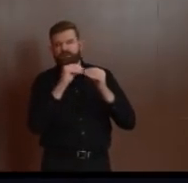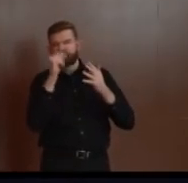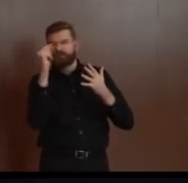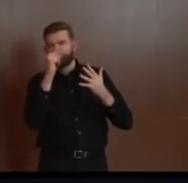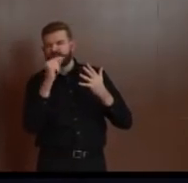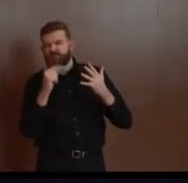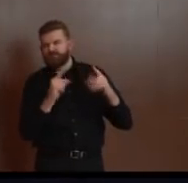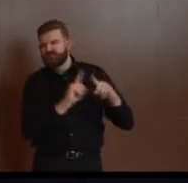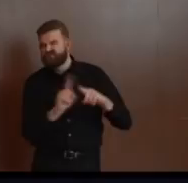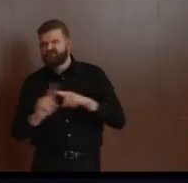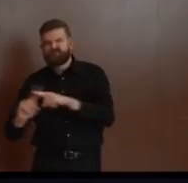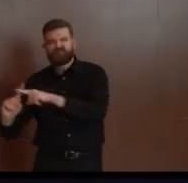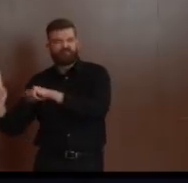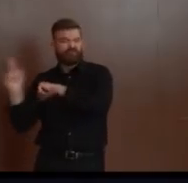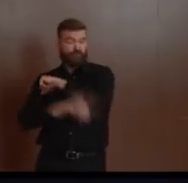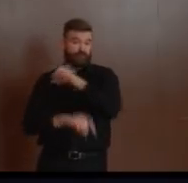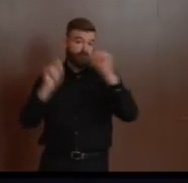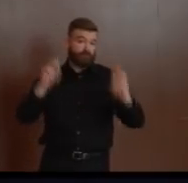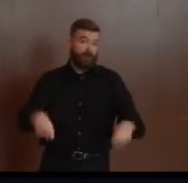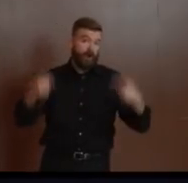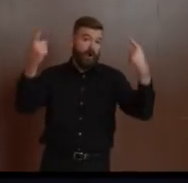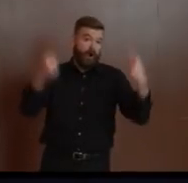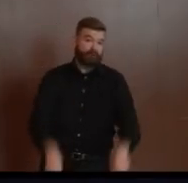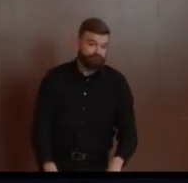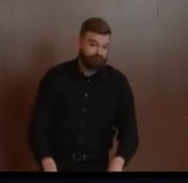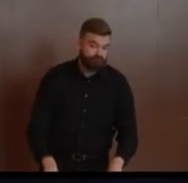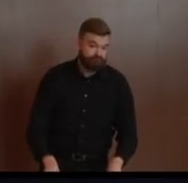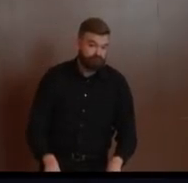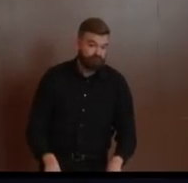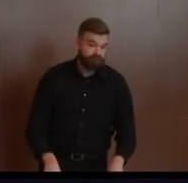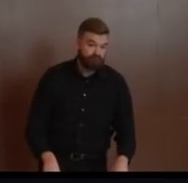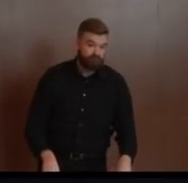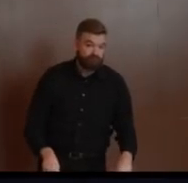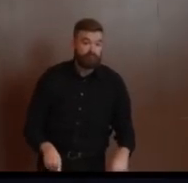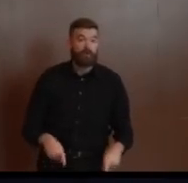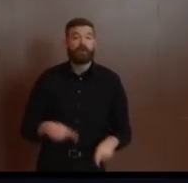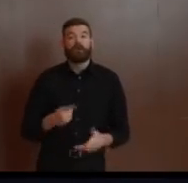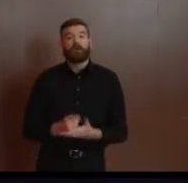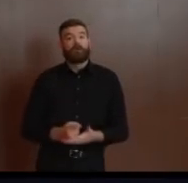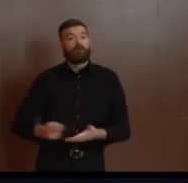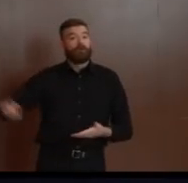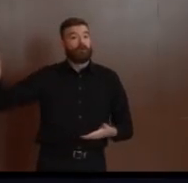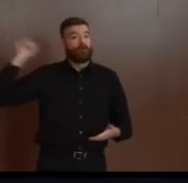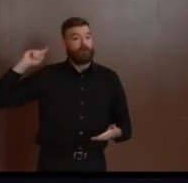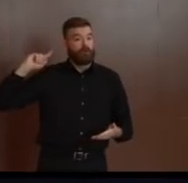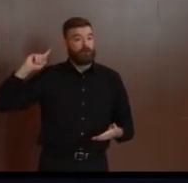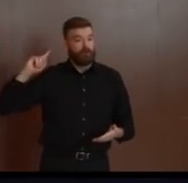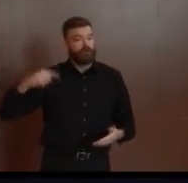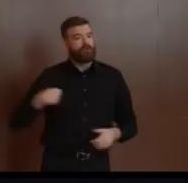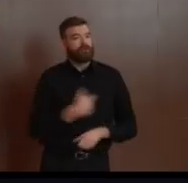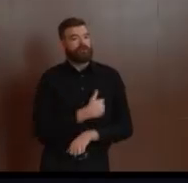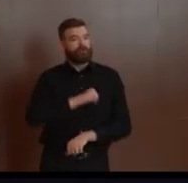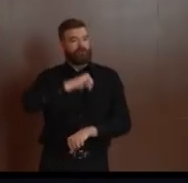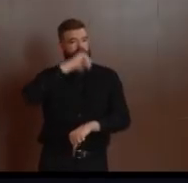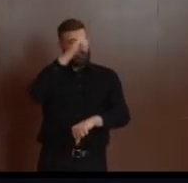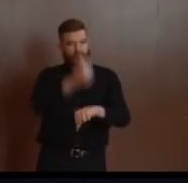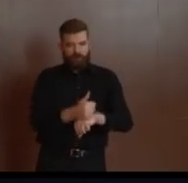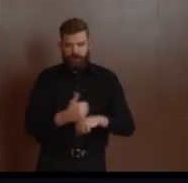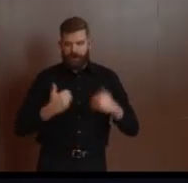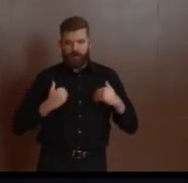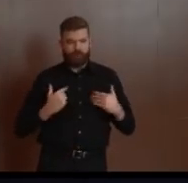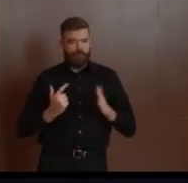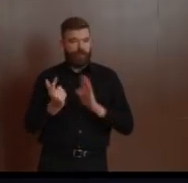across this state in each of our counties who stand ready to give law enforcement officers guidance on how to charge